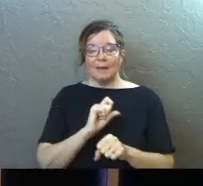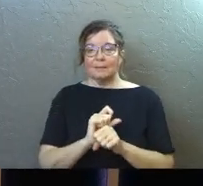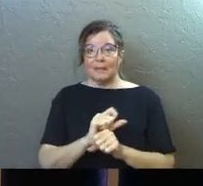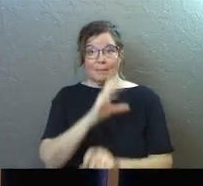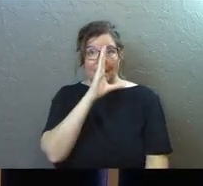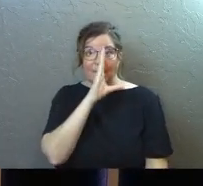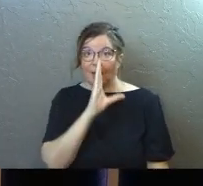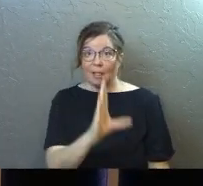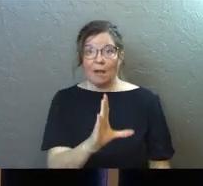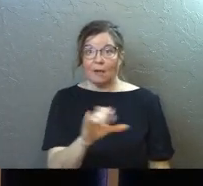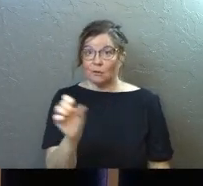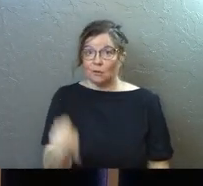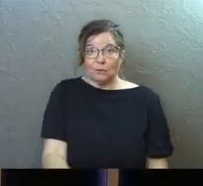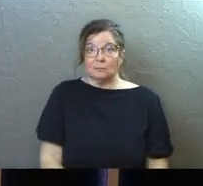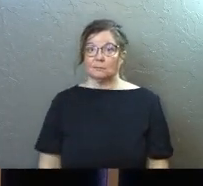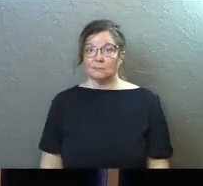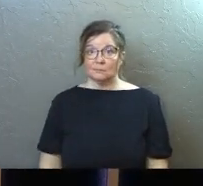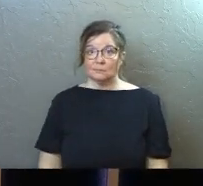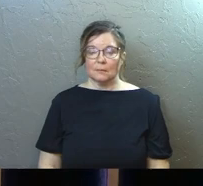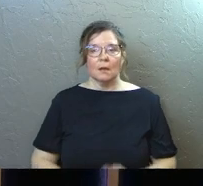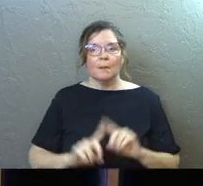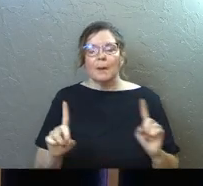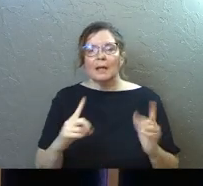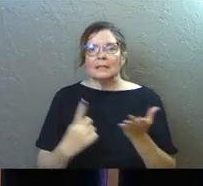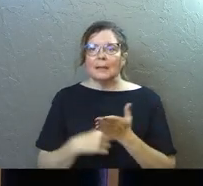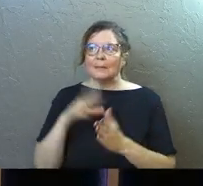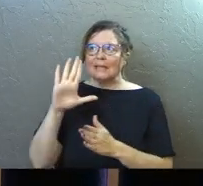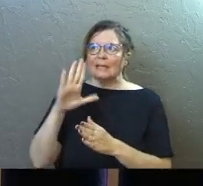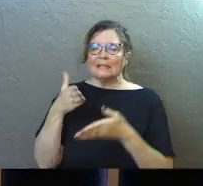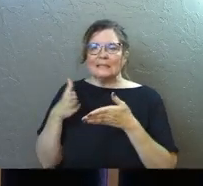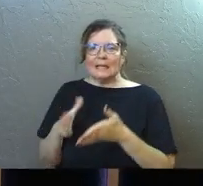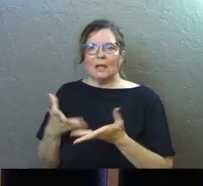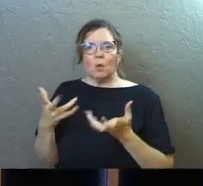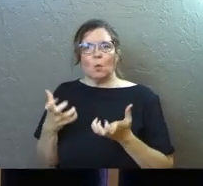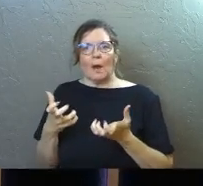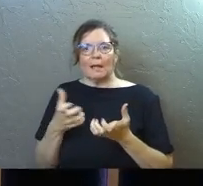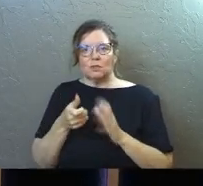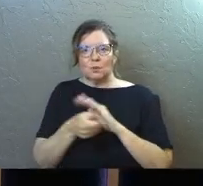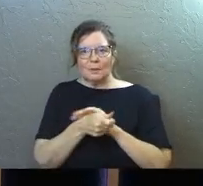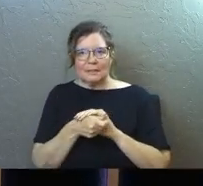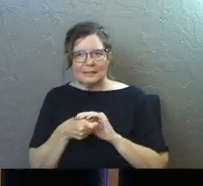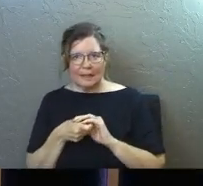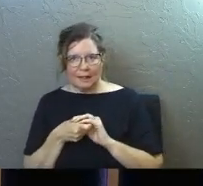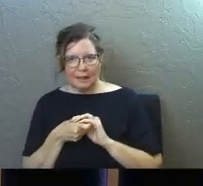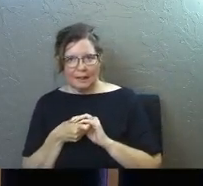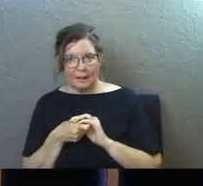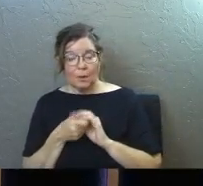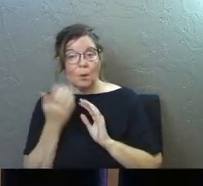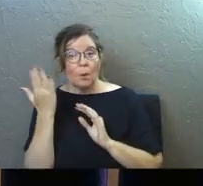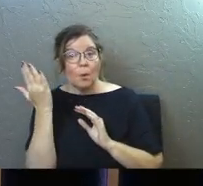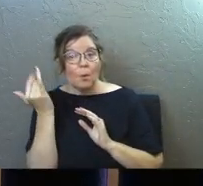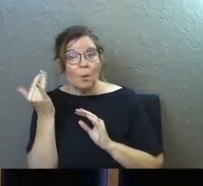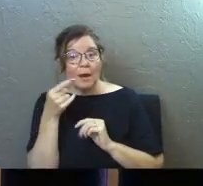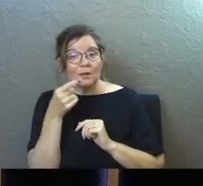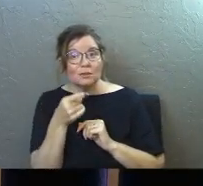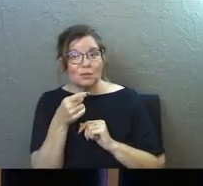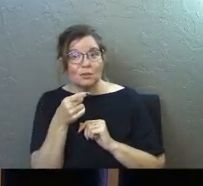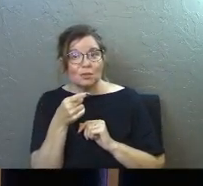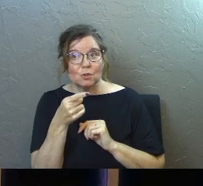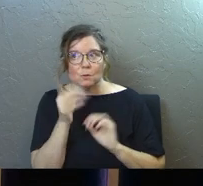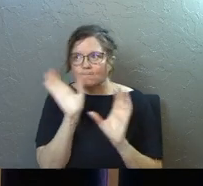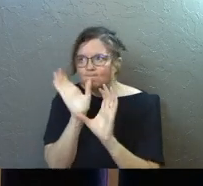be blunt, and there it is. But there's something in his nature he wants to conceal so that you